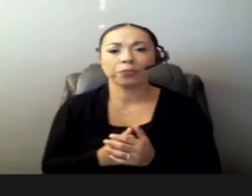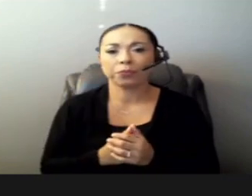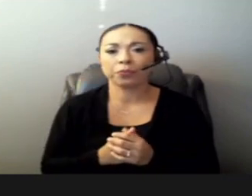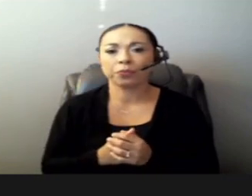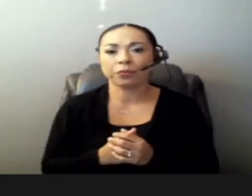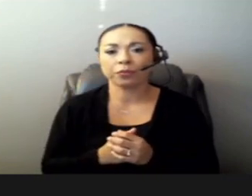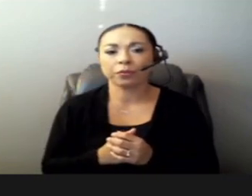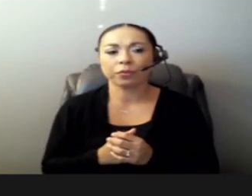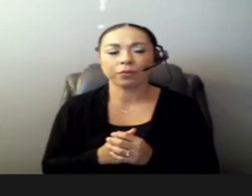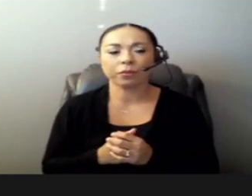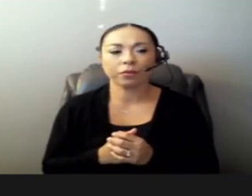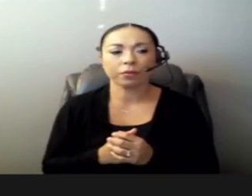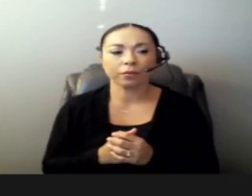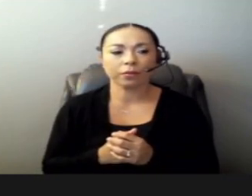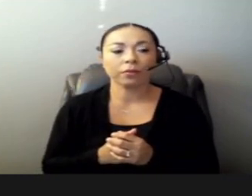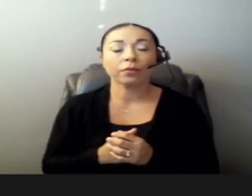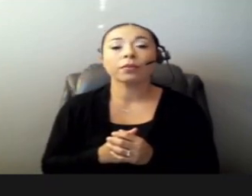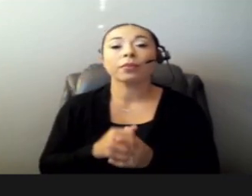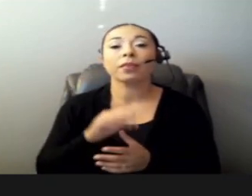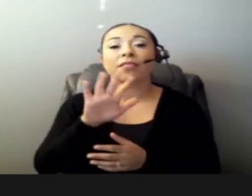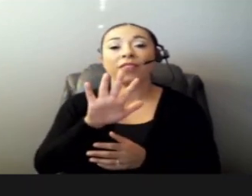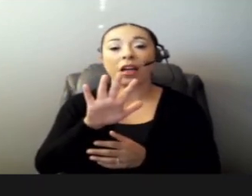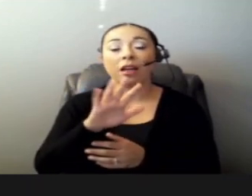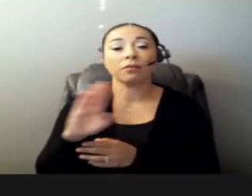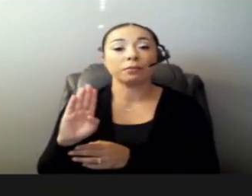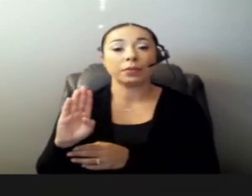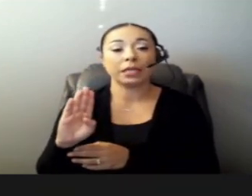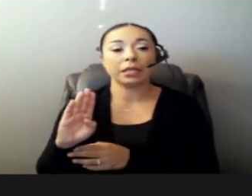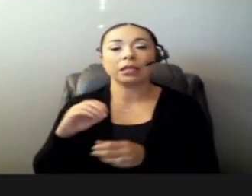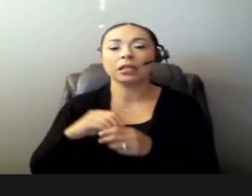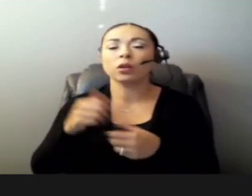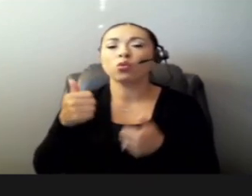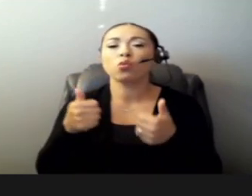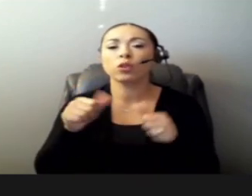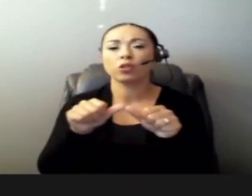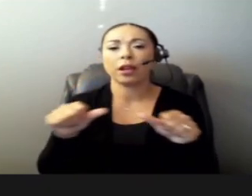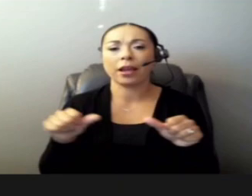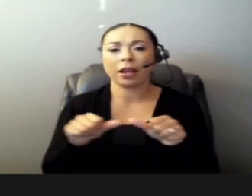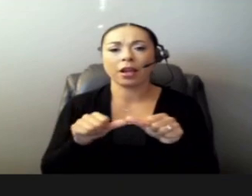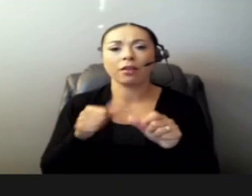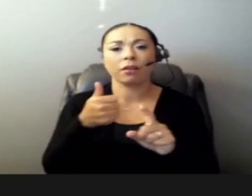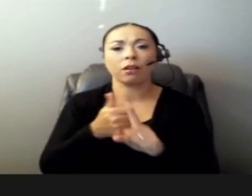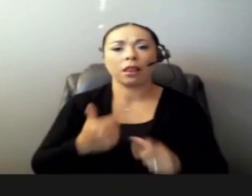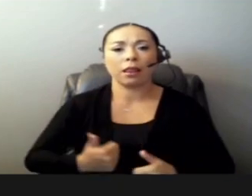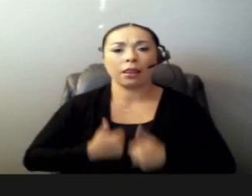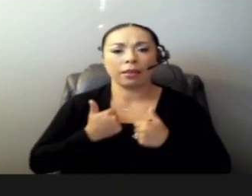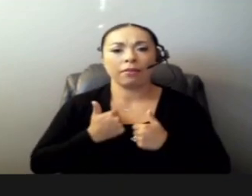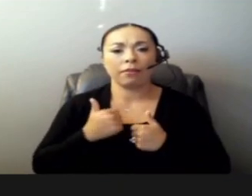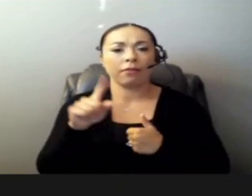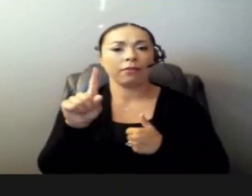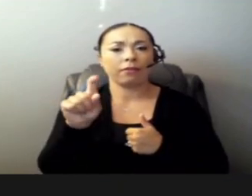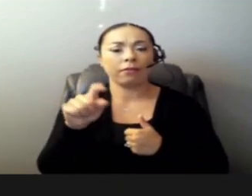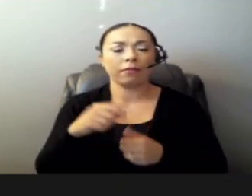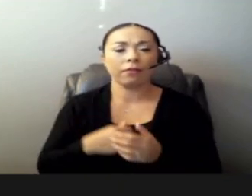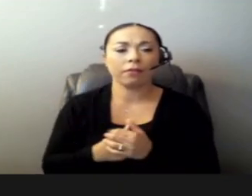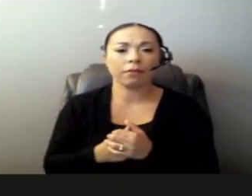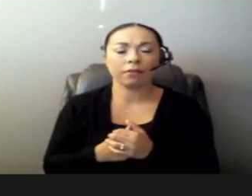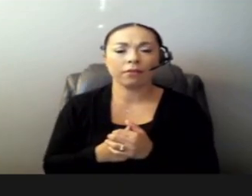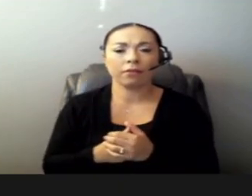Question 5B. In what area do you live? A.